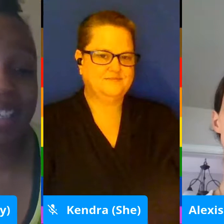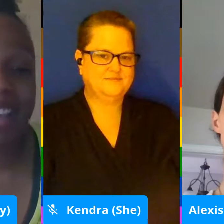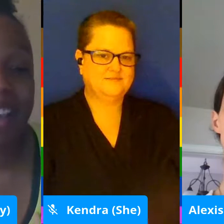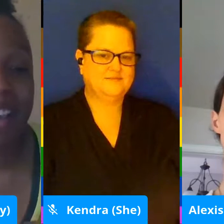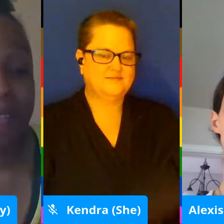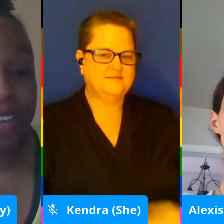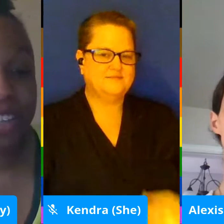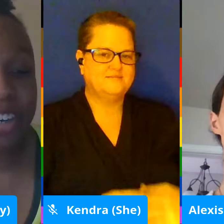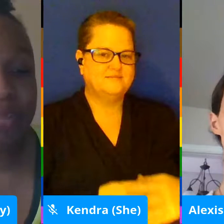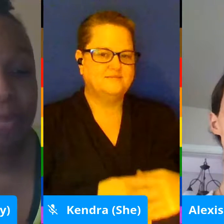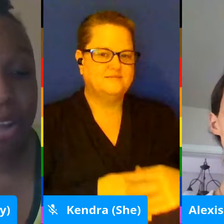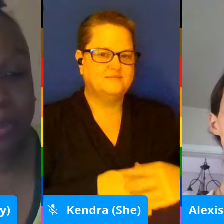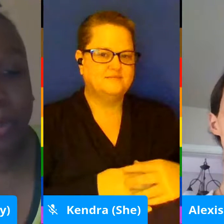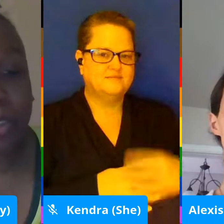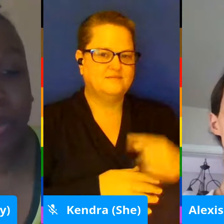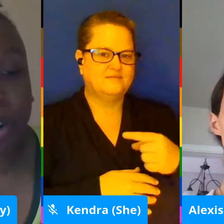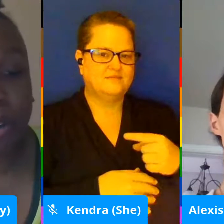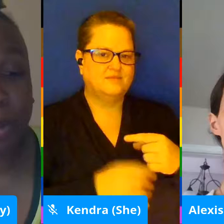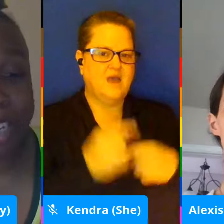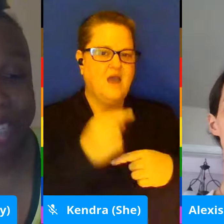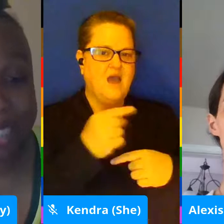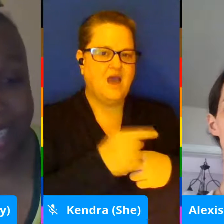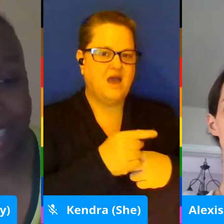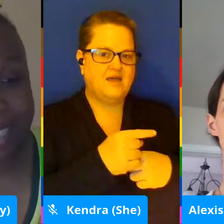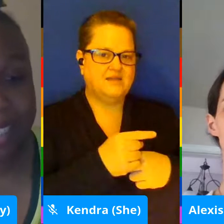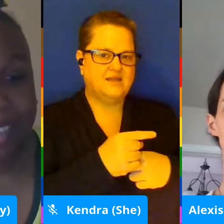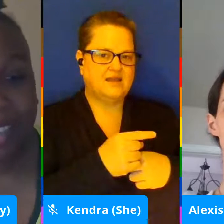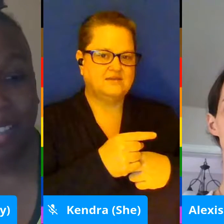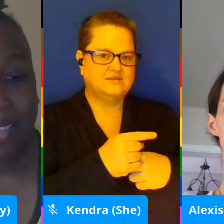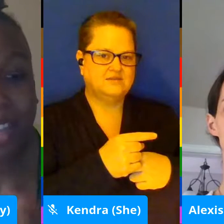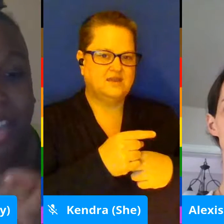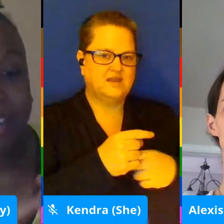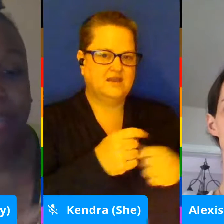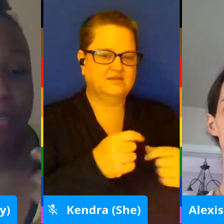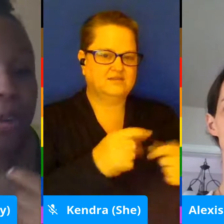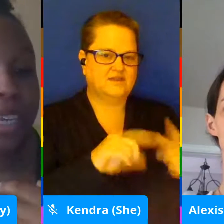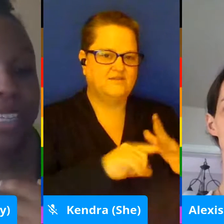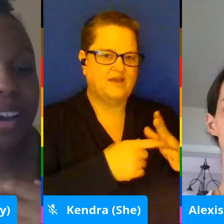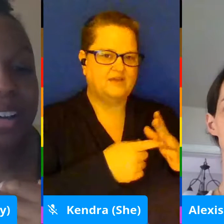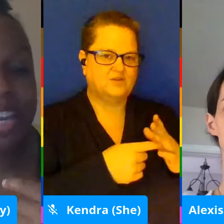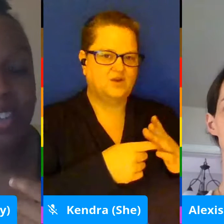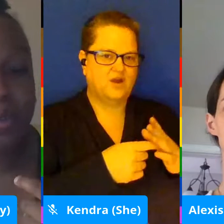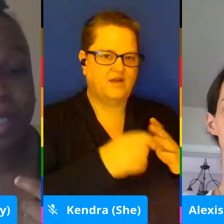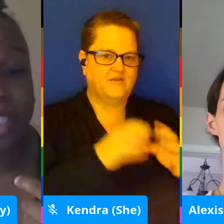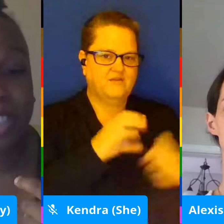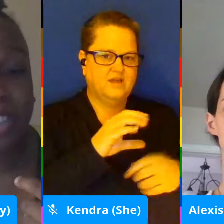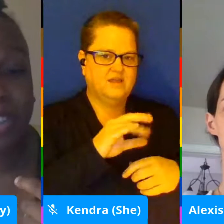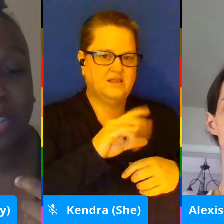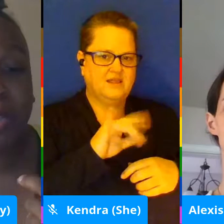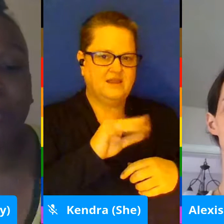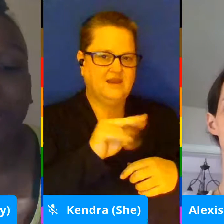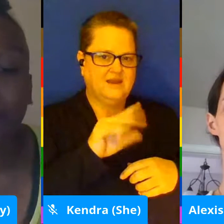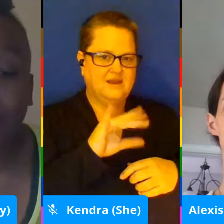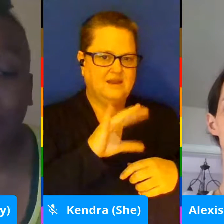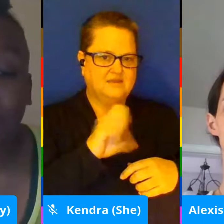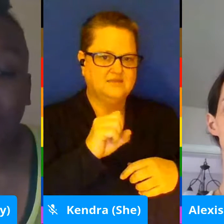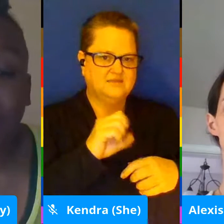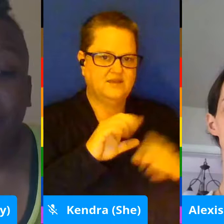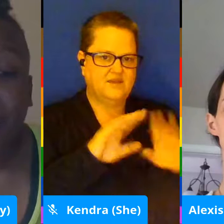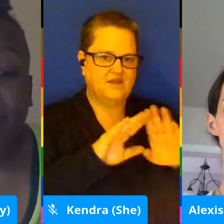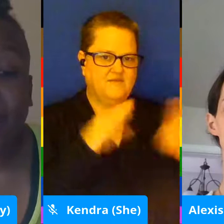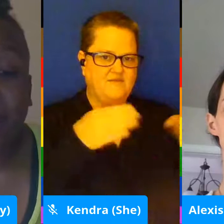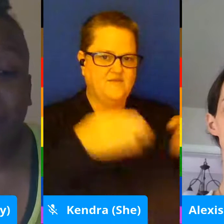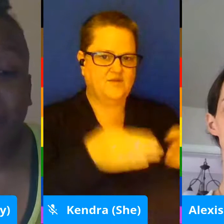is a founder of multiple award-winning clinics that focus on LGBTQ mental